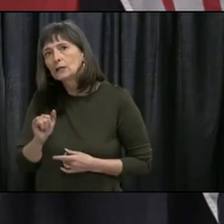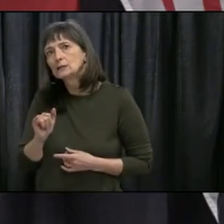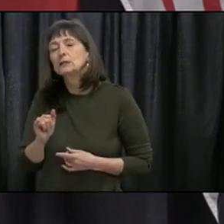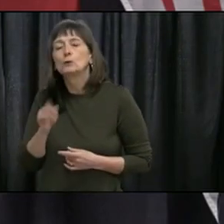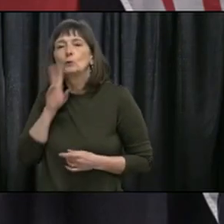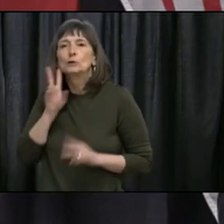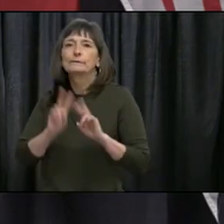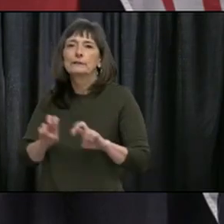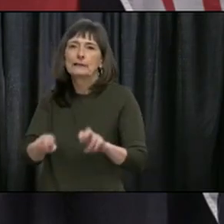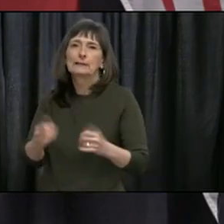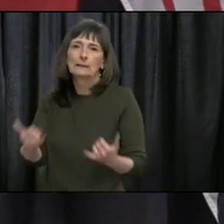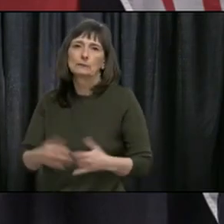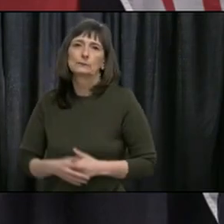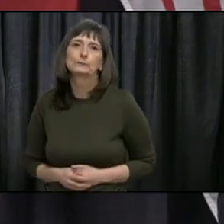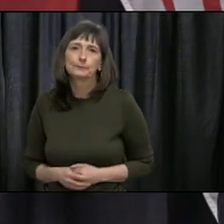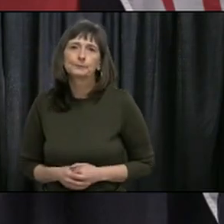province.